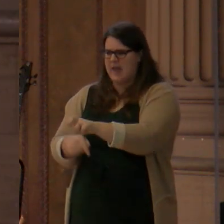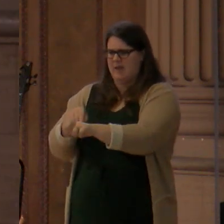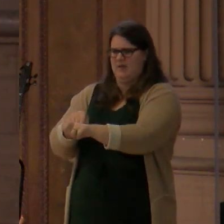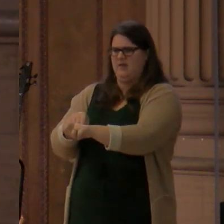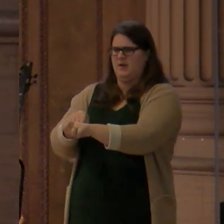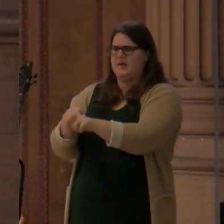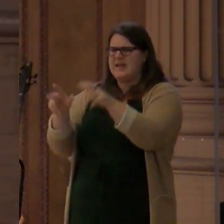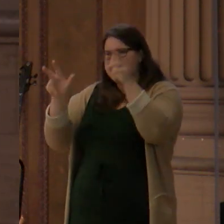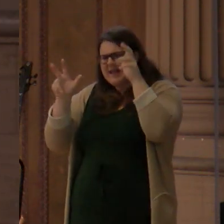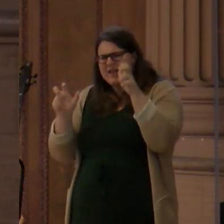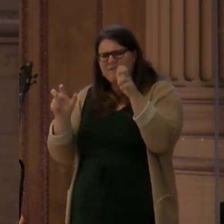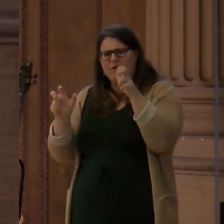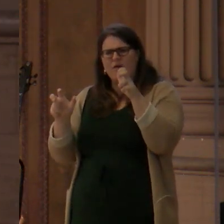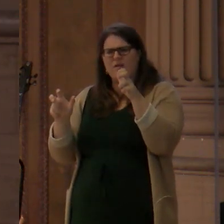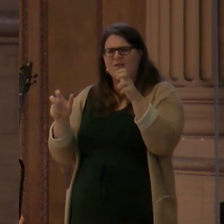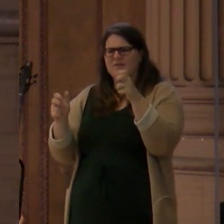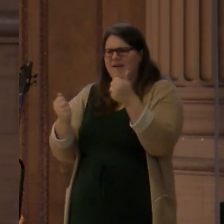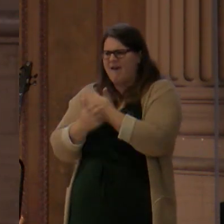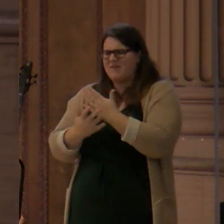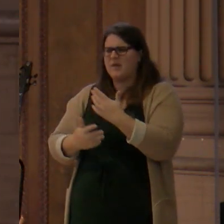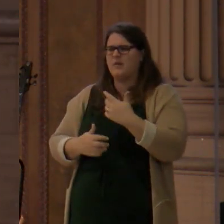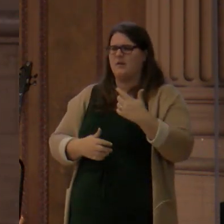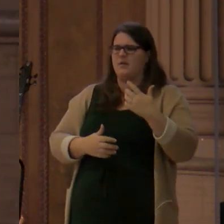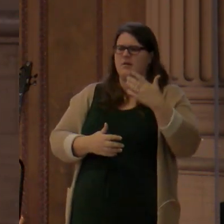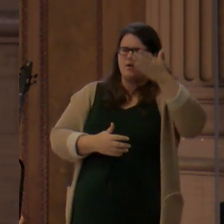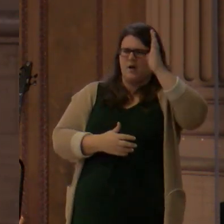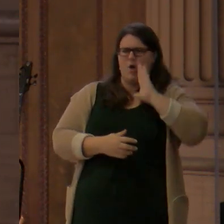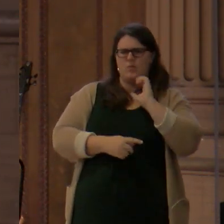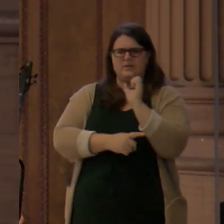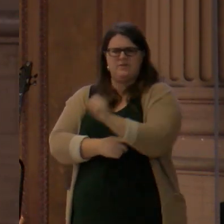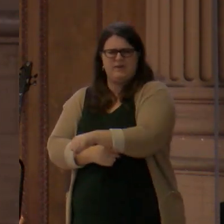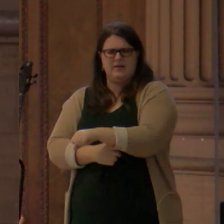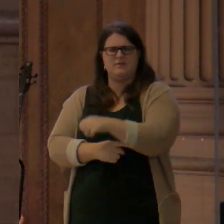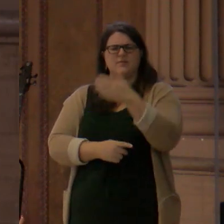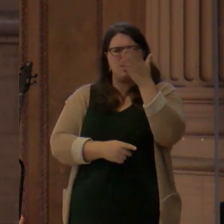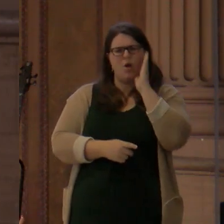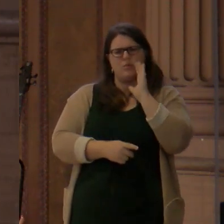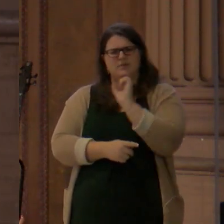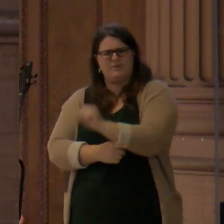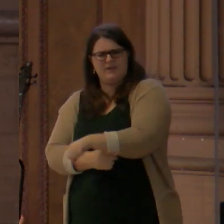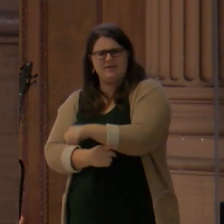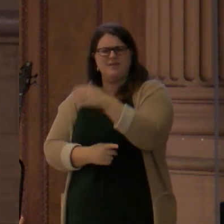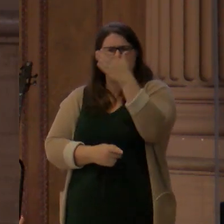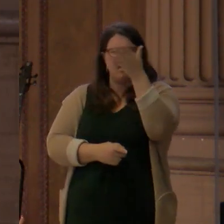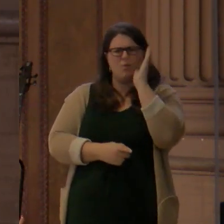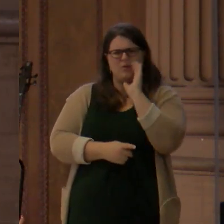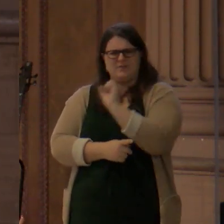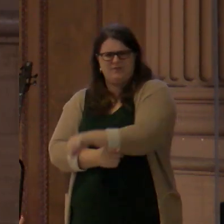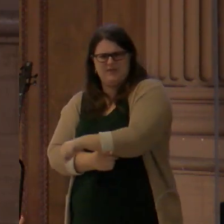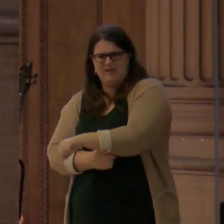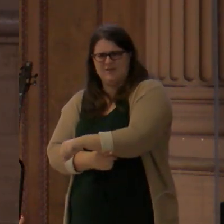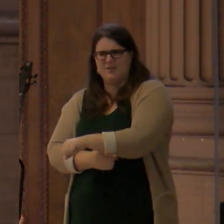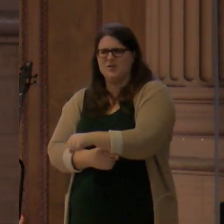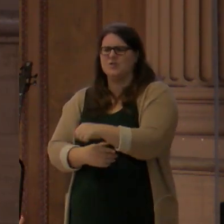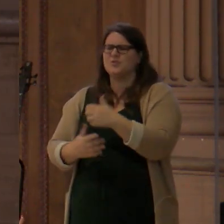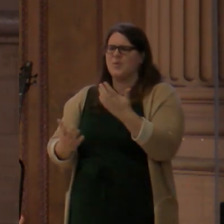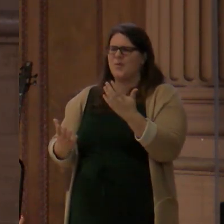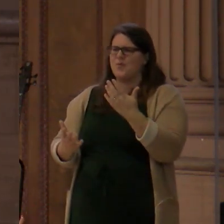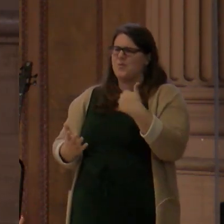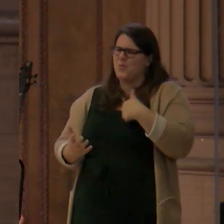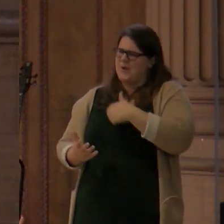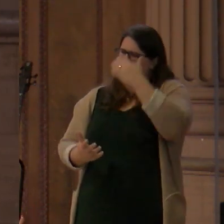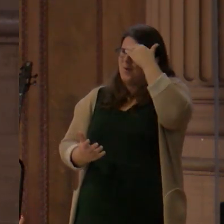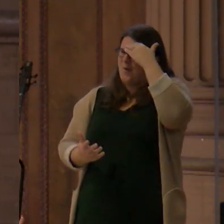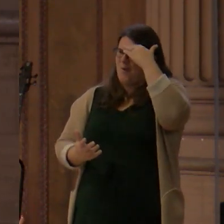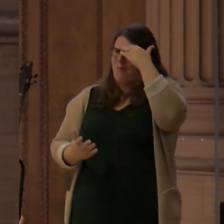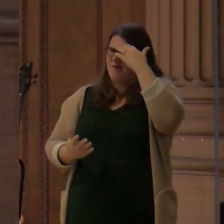3. So do you have it? We kind of know the context, right? Genesis 1 and 2, this is the creation account. God creates the heavens and